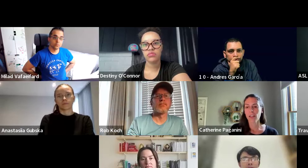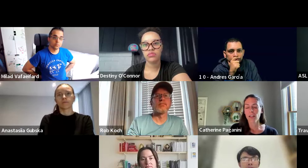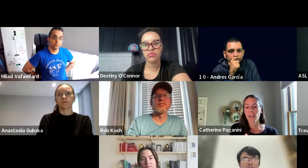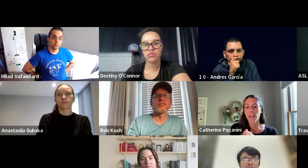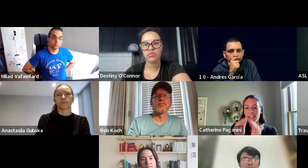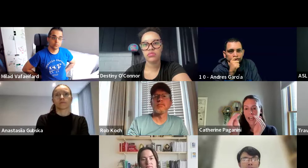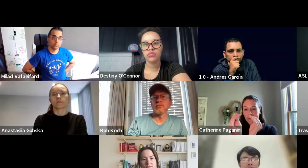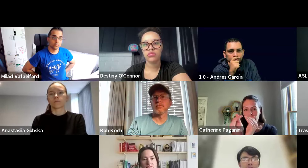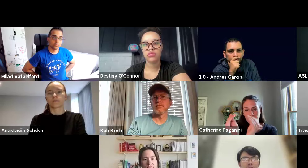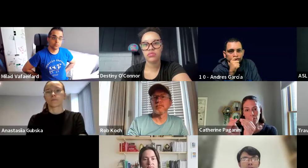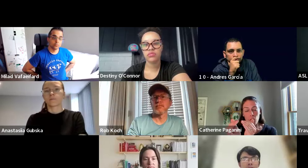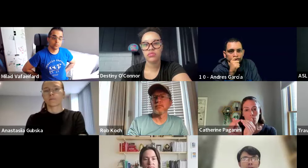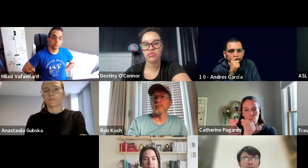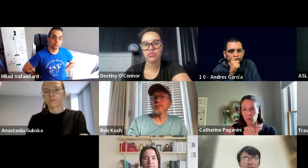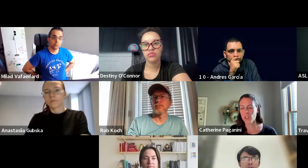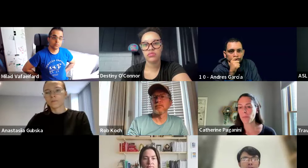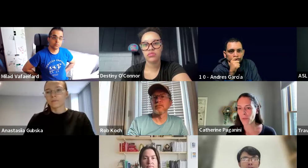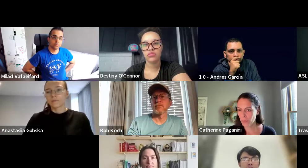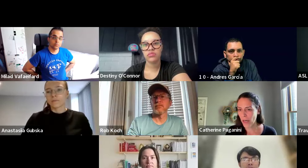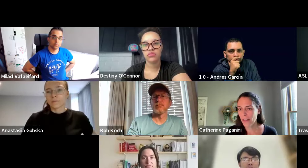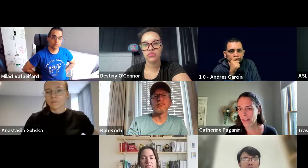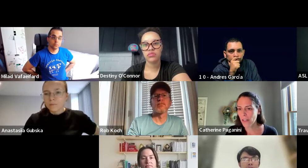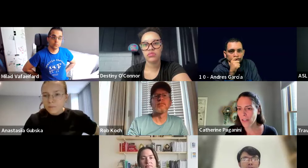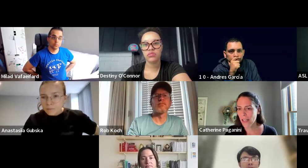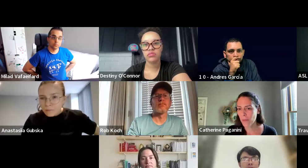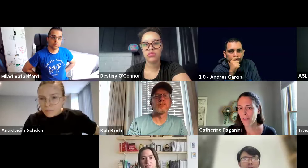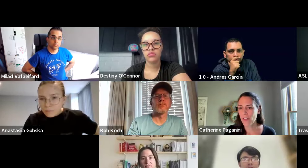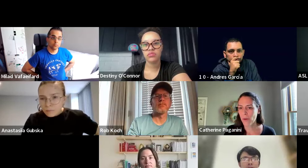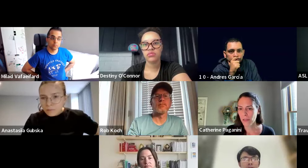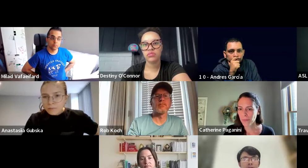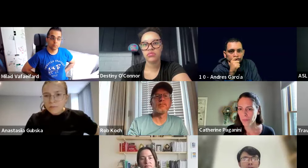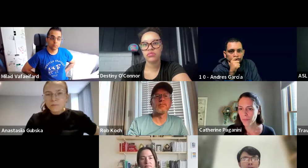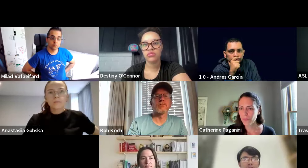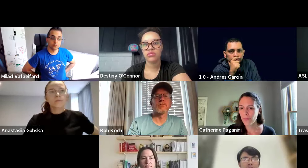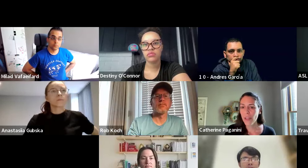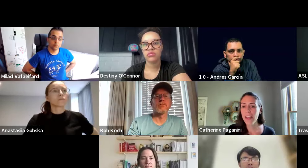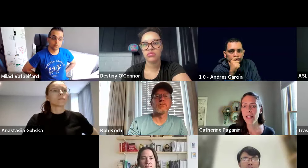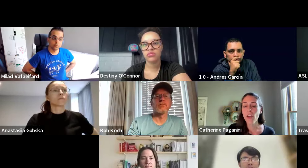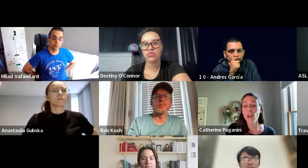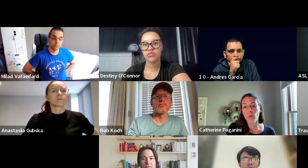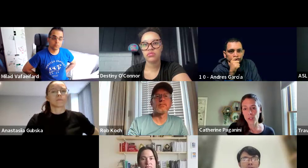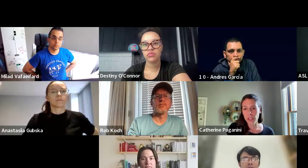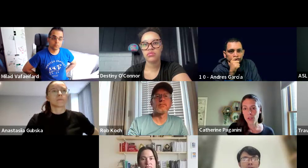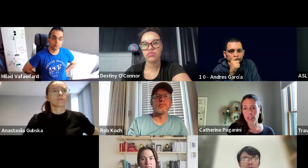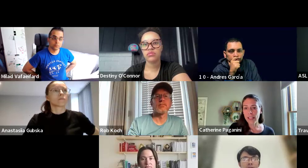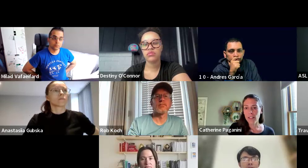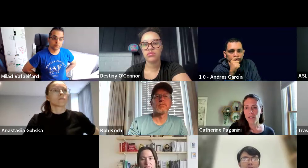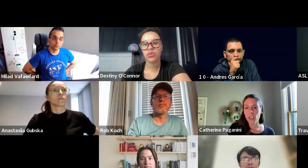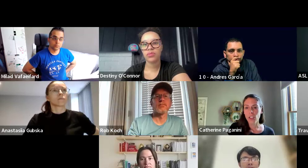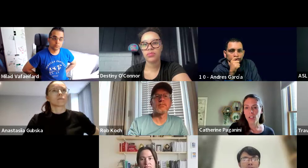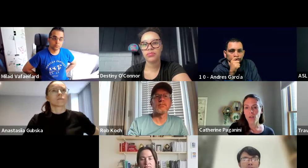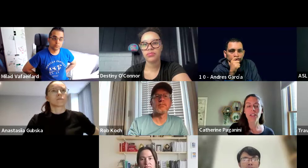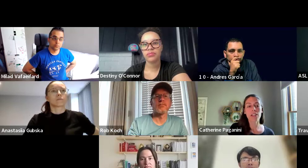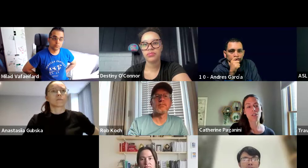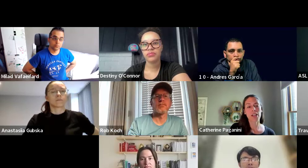deaf kind of subgroup, right, that benefits from it. And then once we do that,